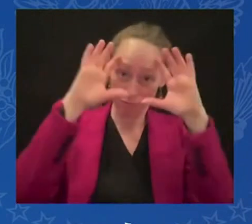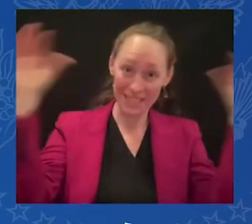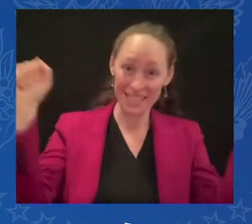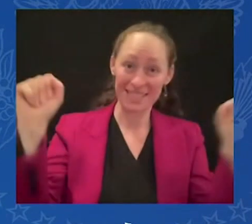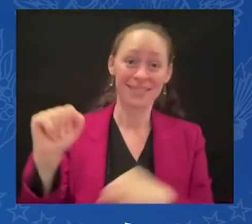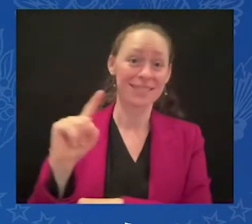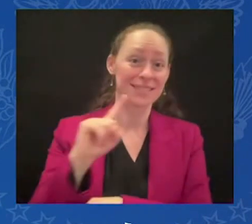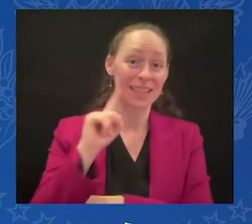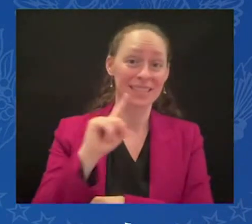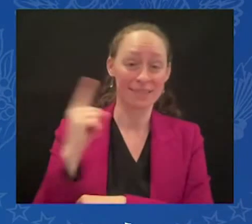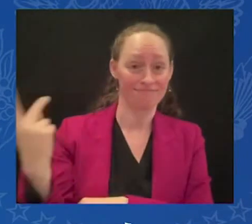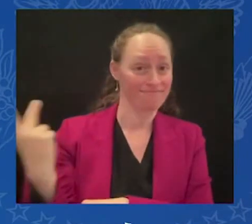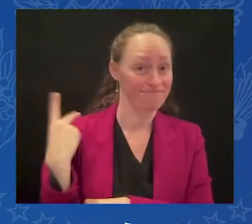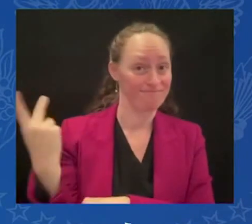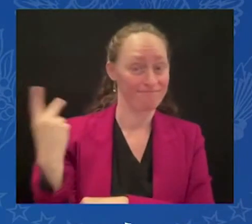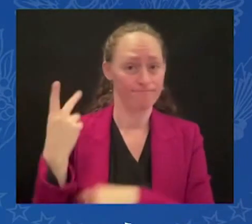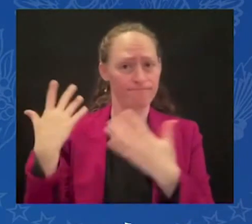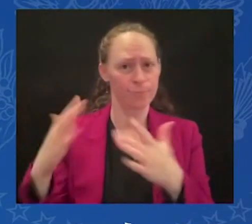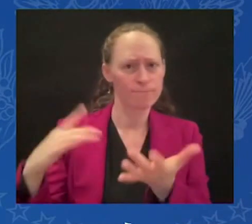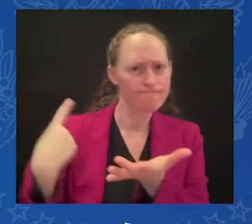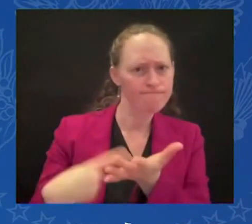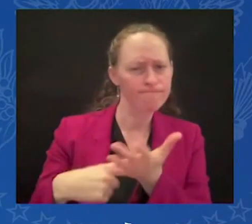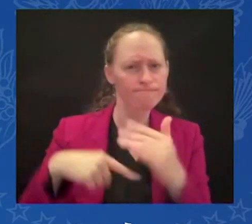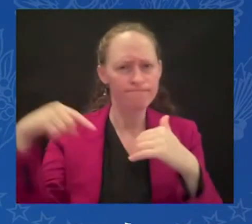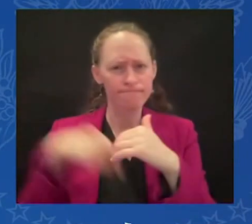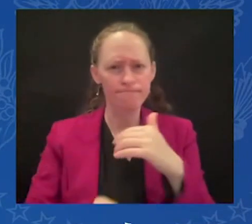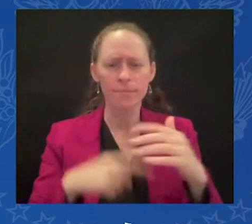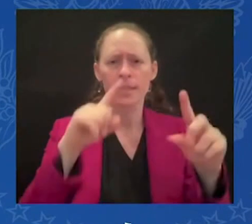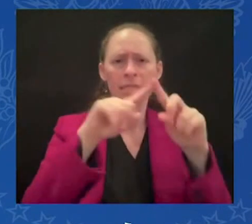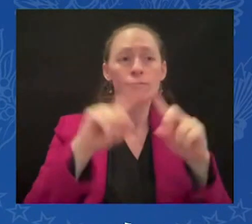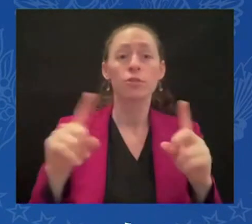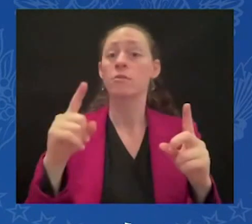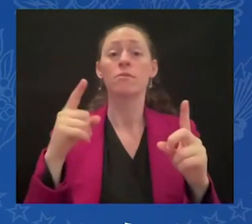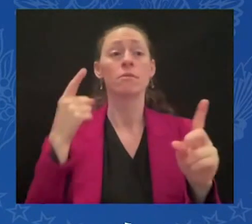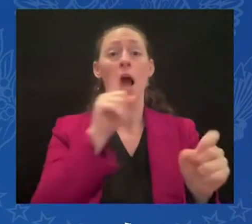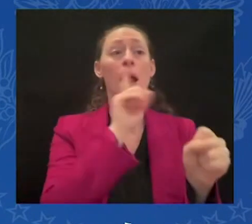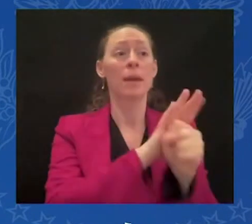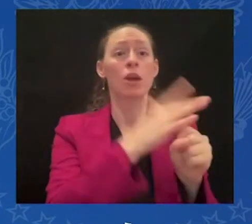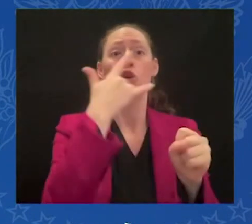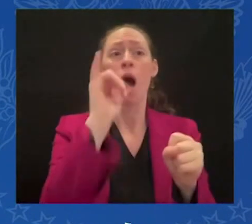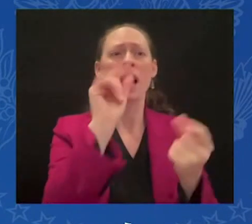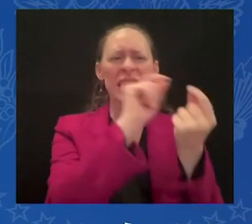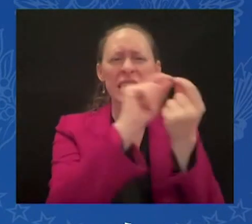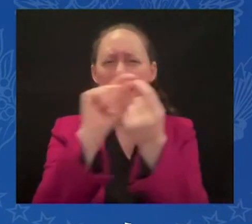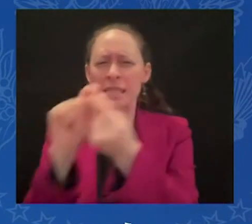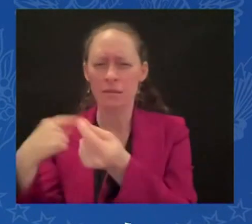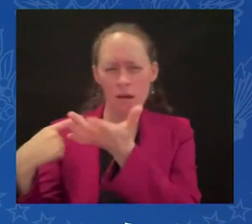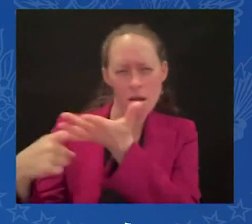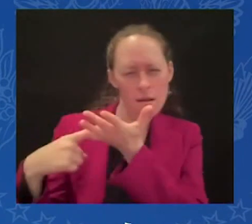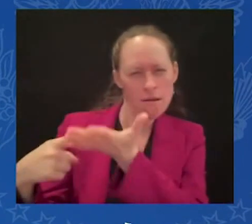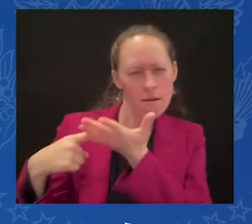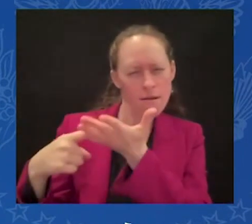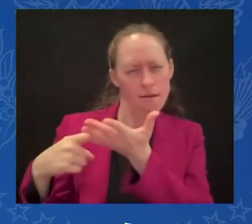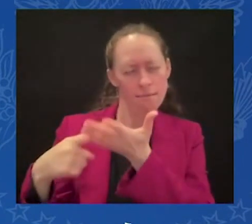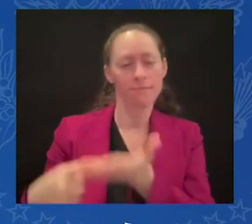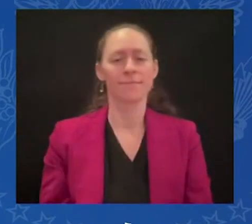could make in the meantime, when I was in Ukraine and when we met in other places. And so, today, the